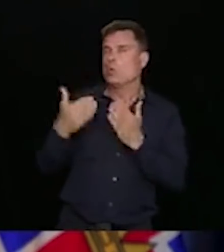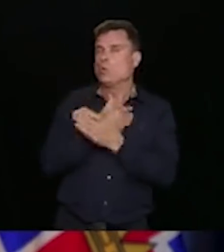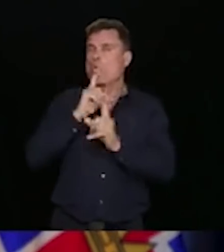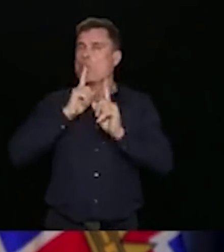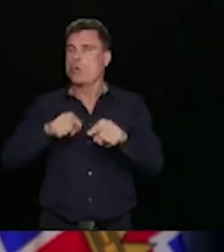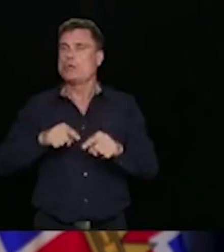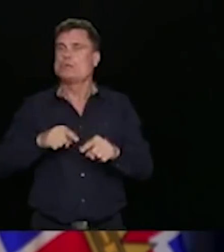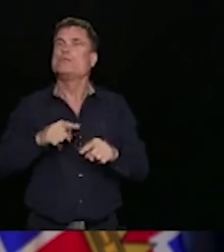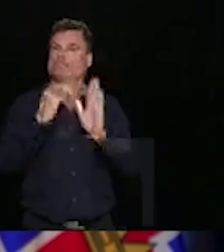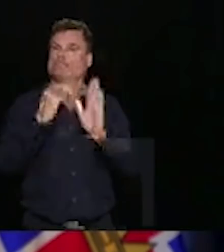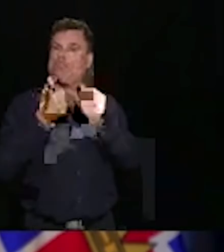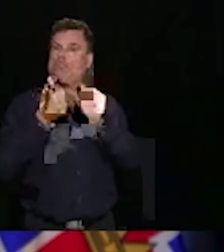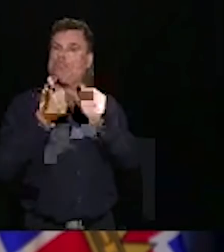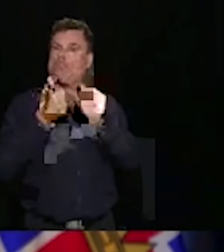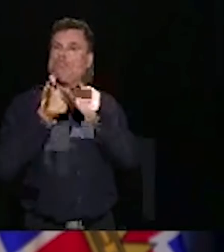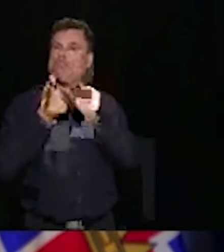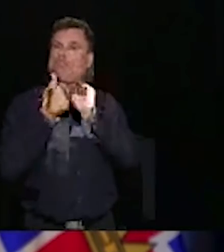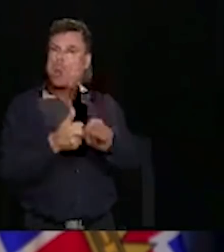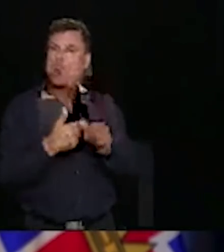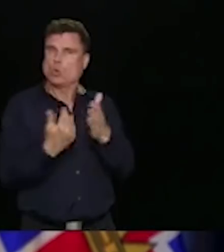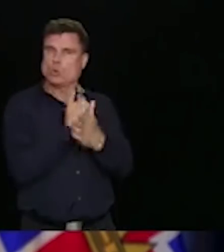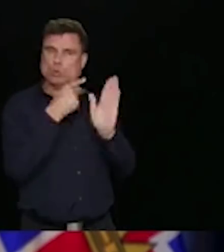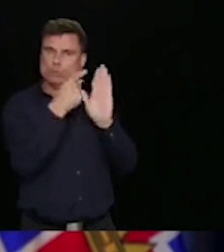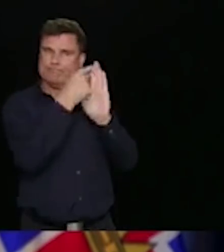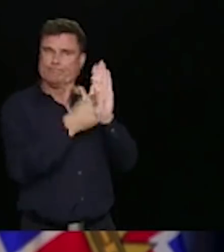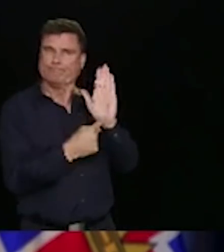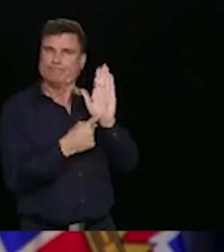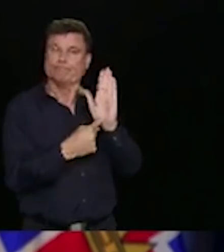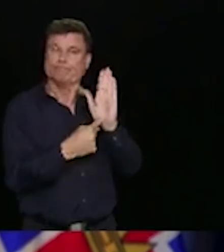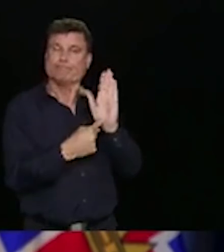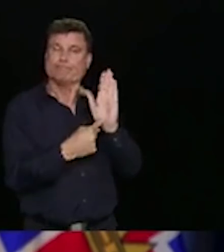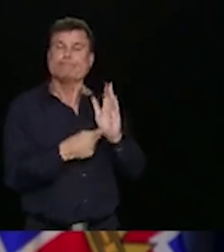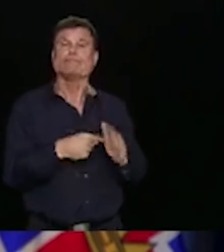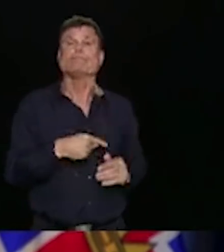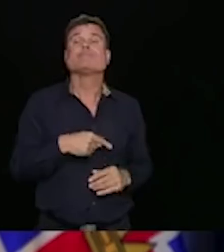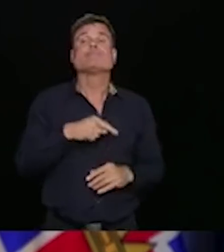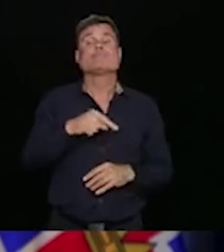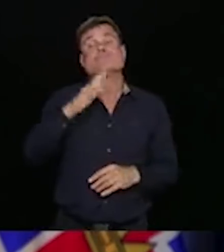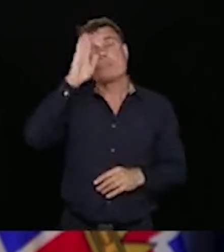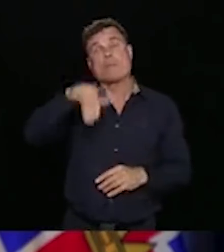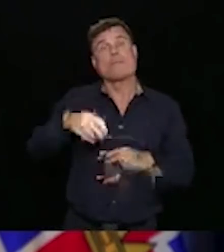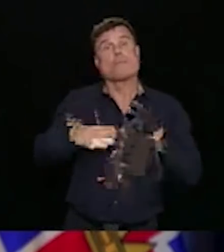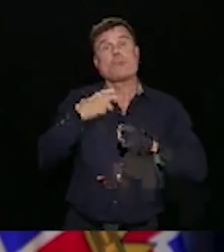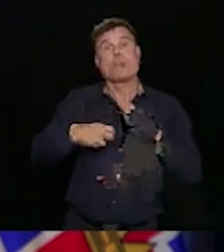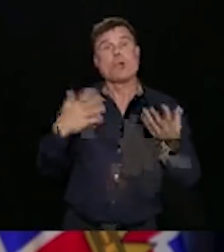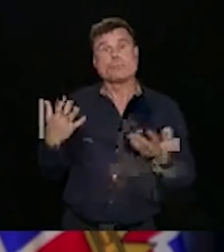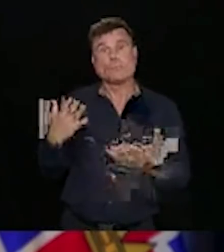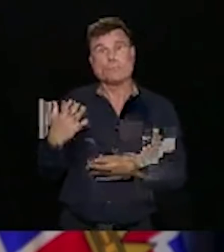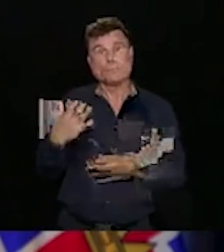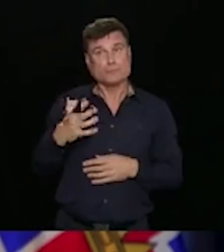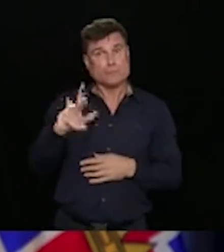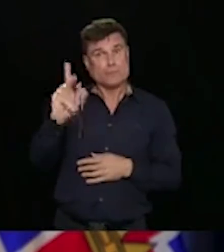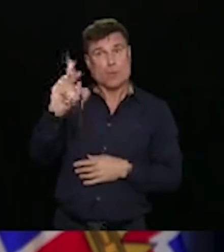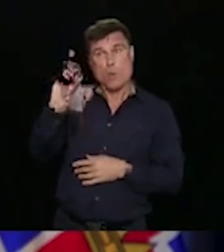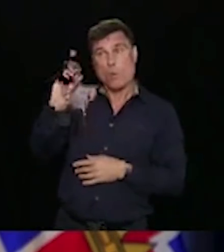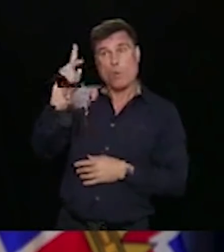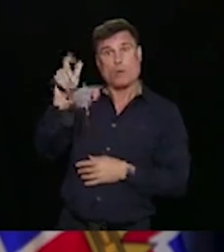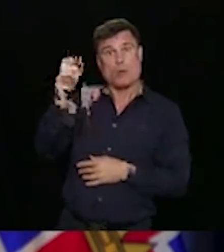order will apply across the province because we know that this is not just an issue in the Okanagan, this is an issue that has affected